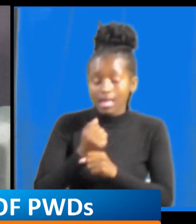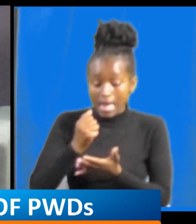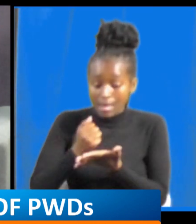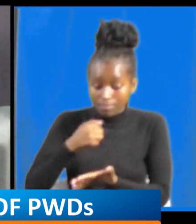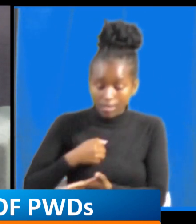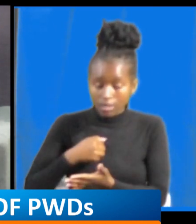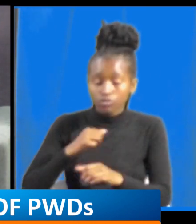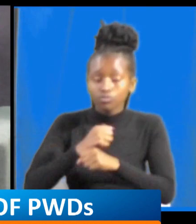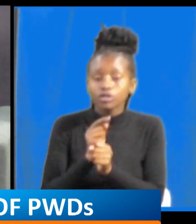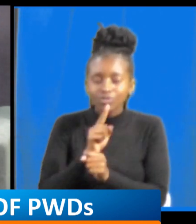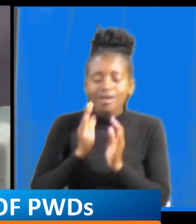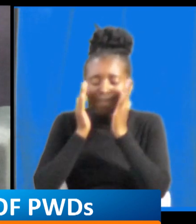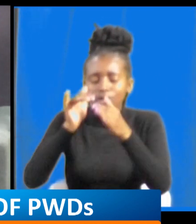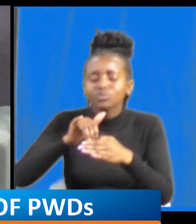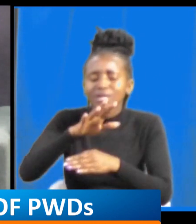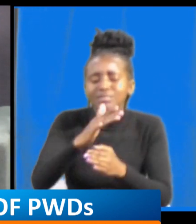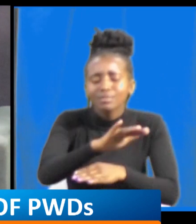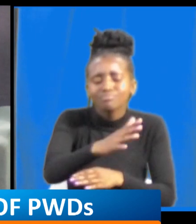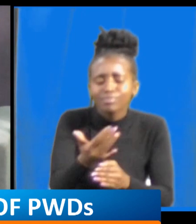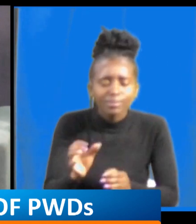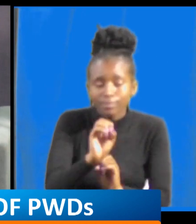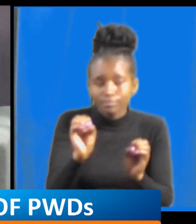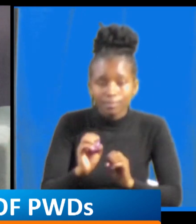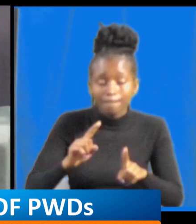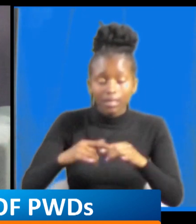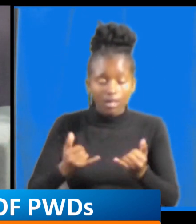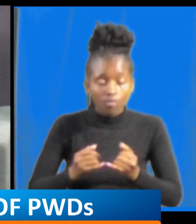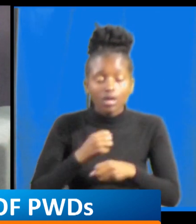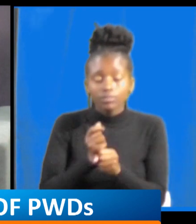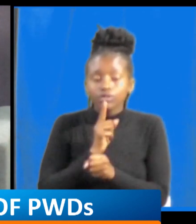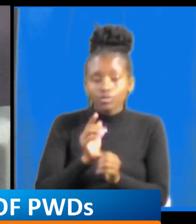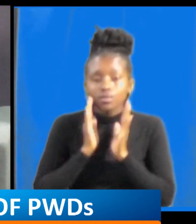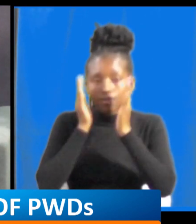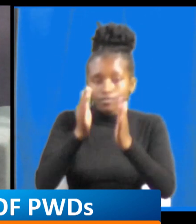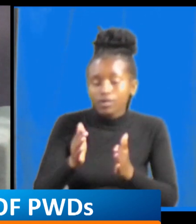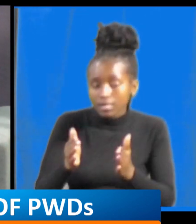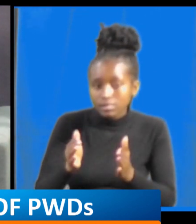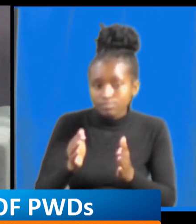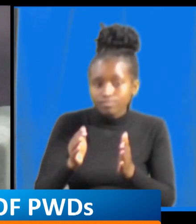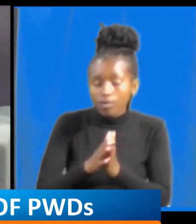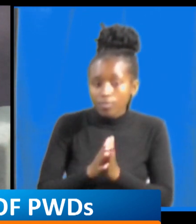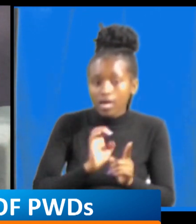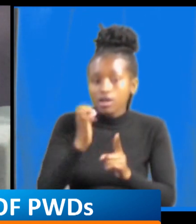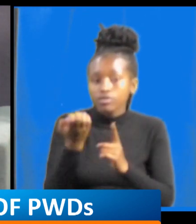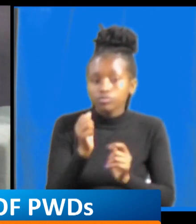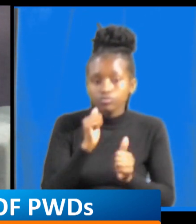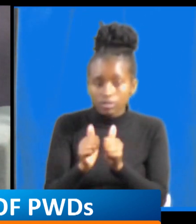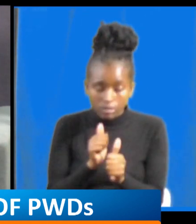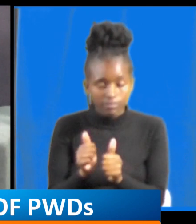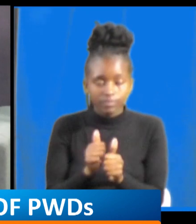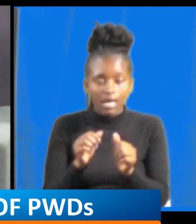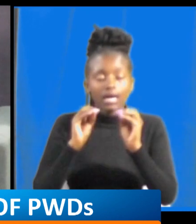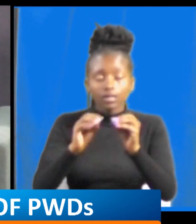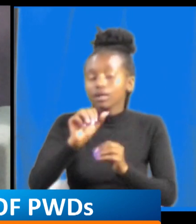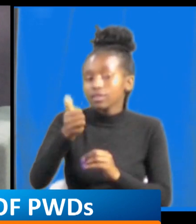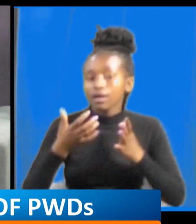environment and to educate also the environment on how they should handle us yes let me ask